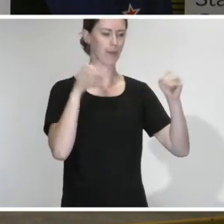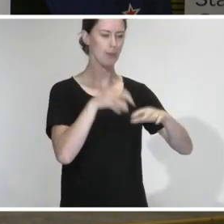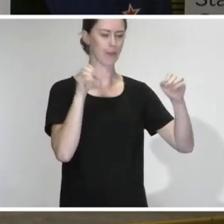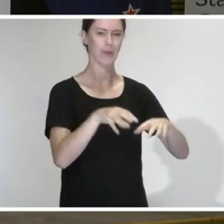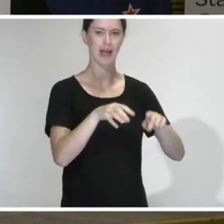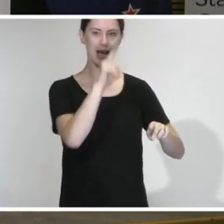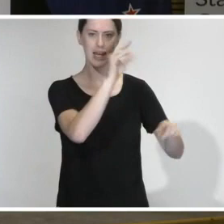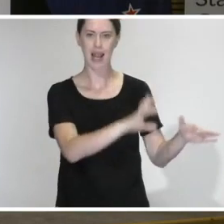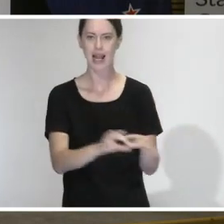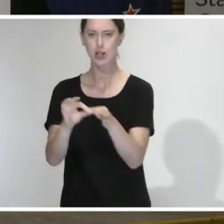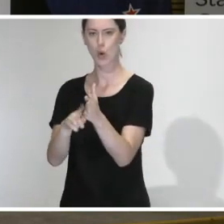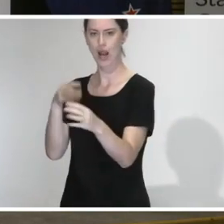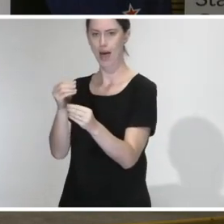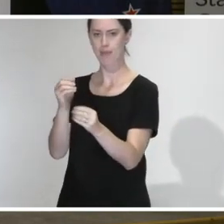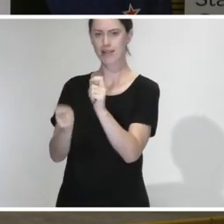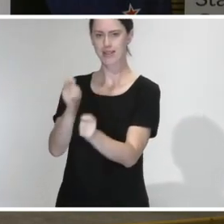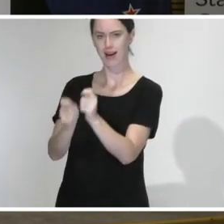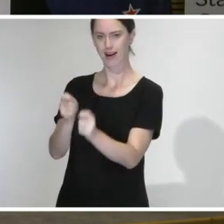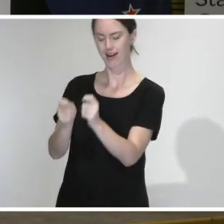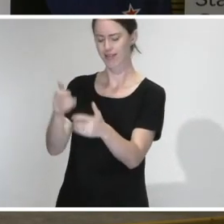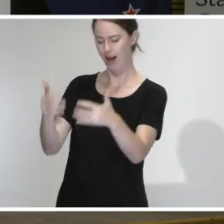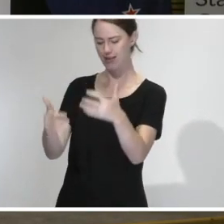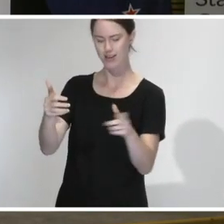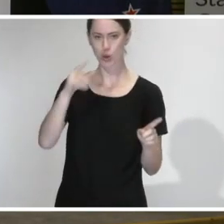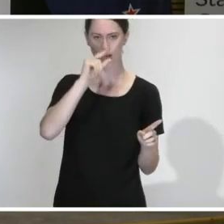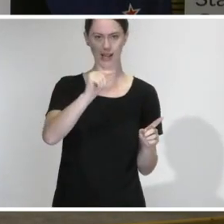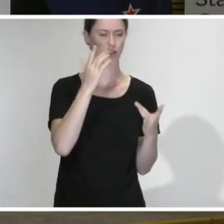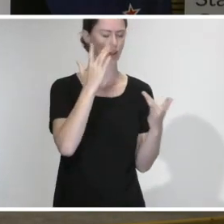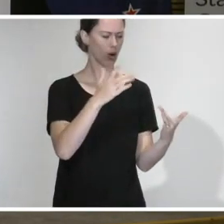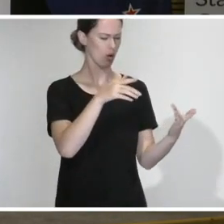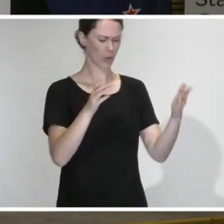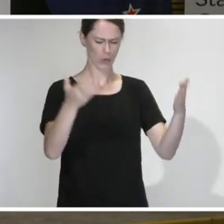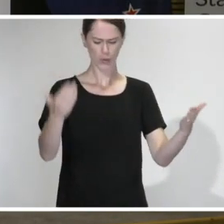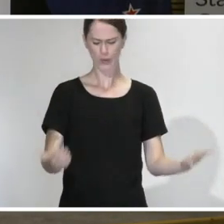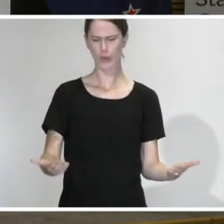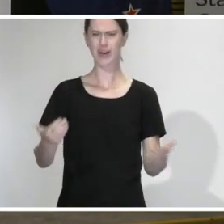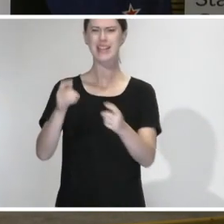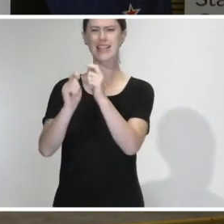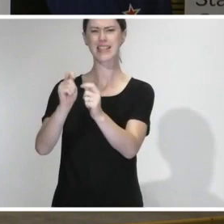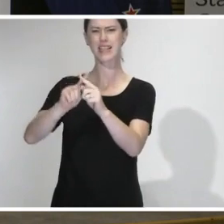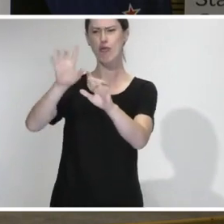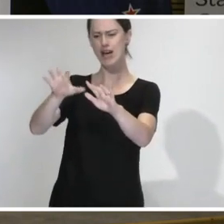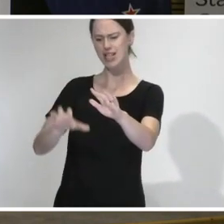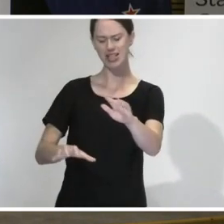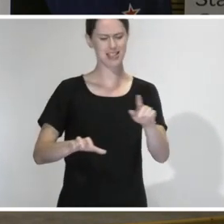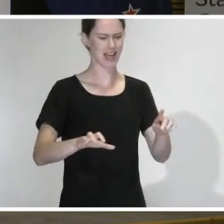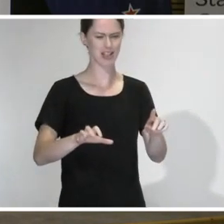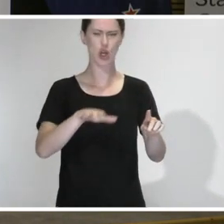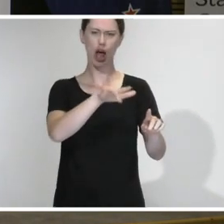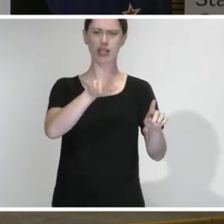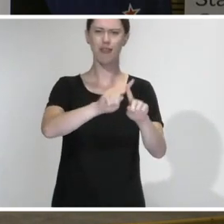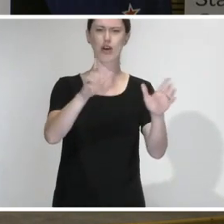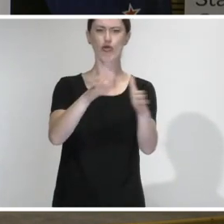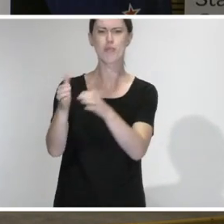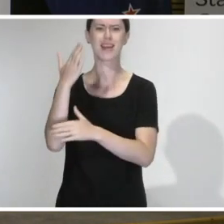the laboratory testing data. And we will be able to, this week, show the pattern of testing by region and also demographically by